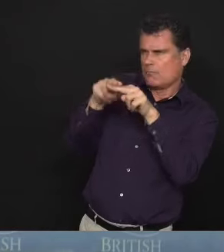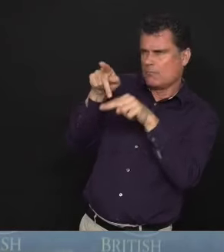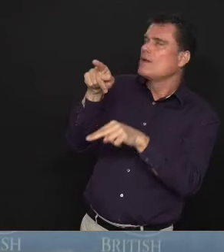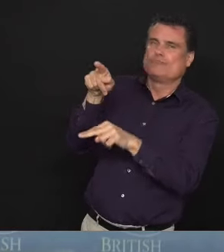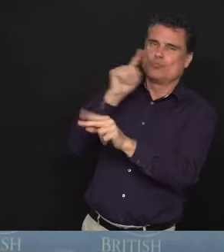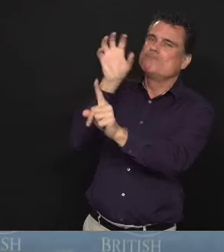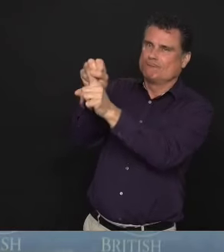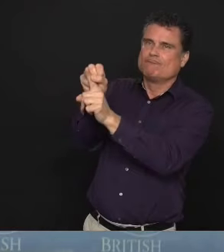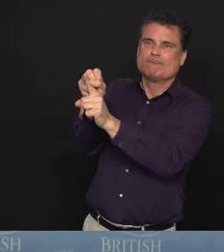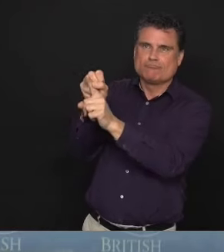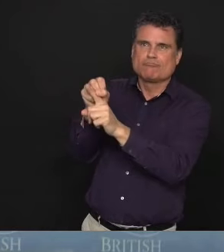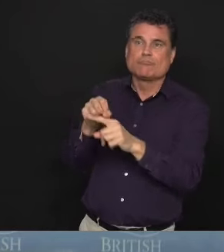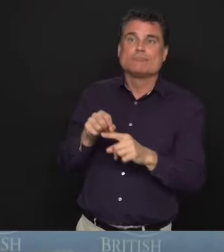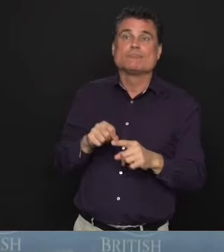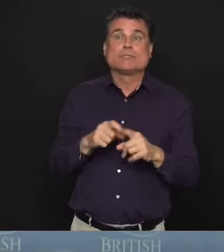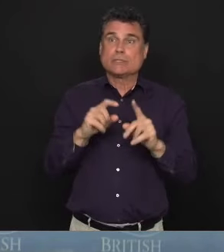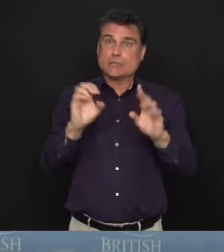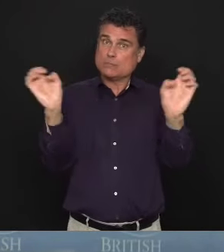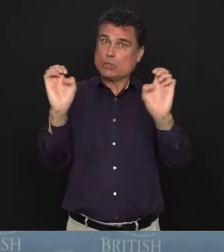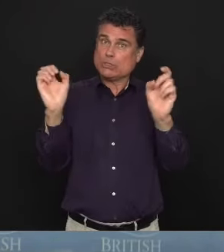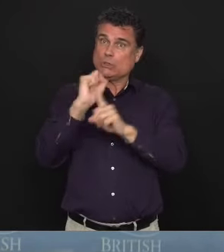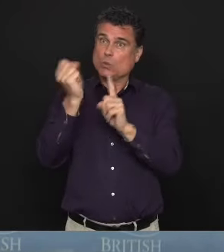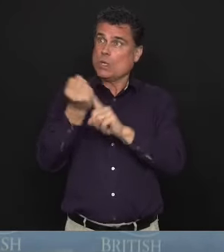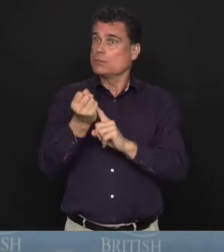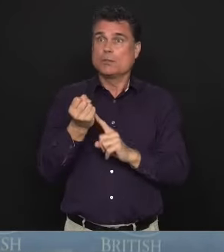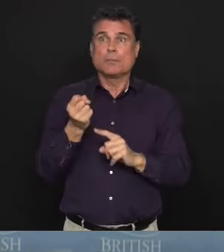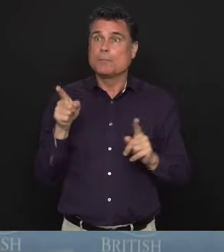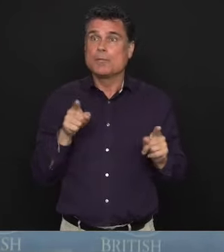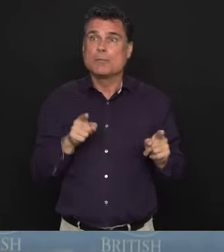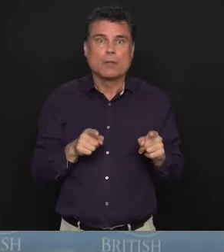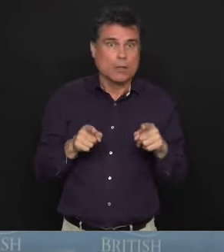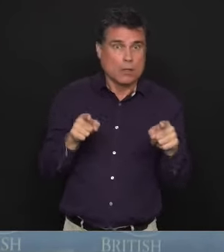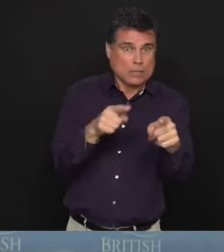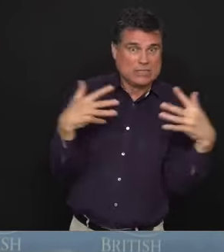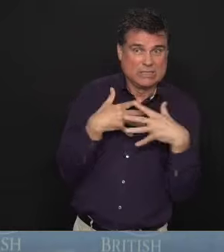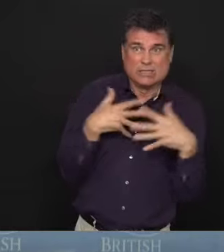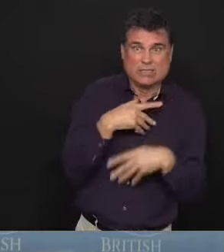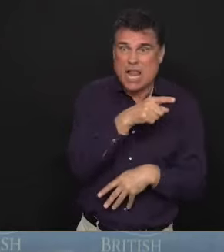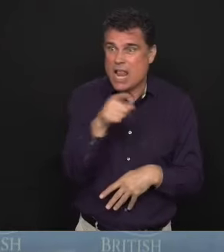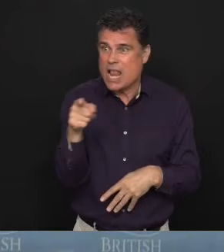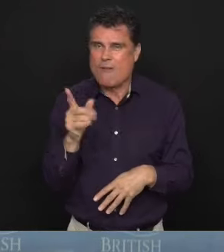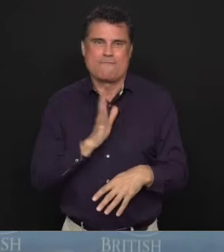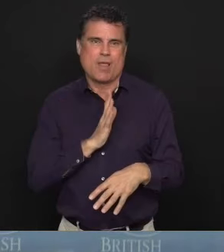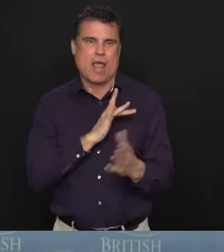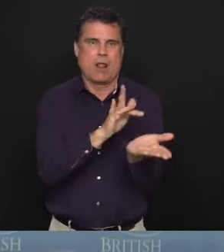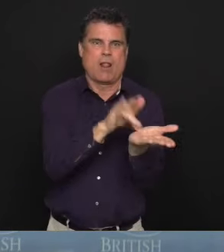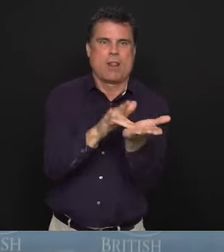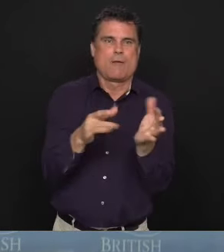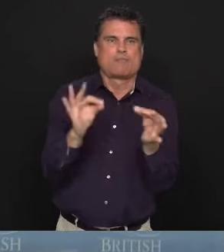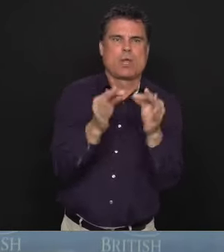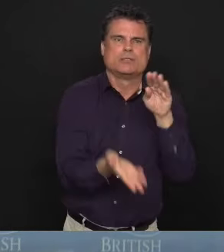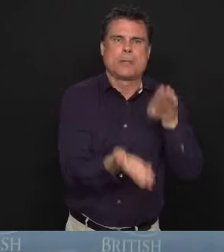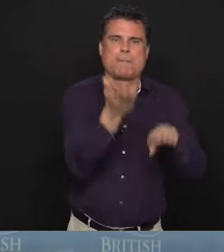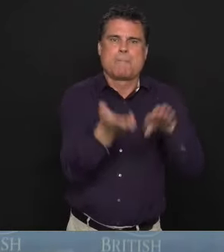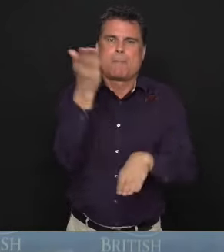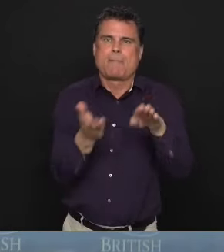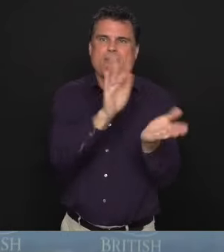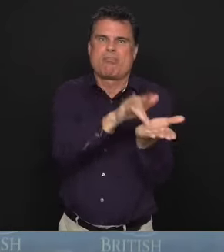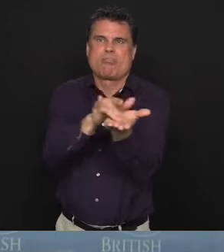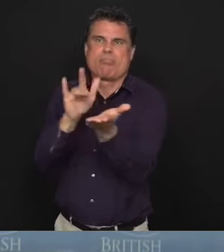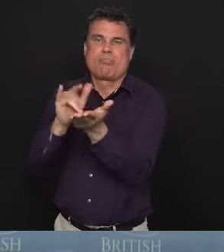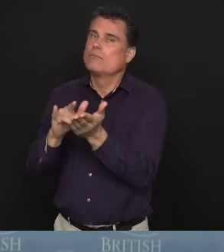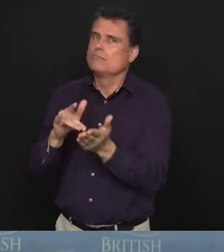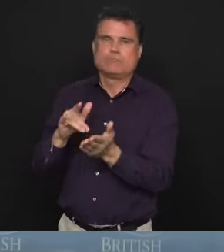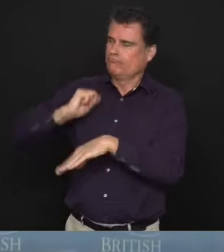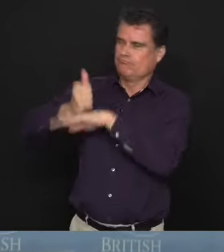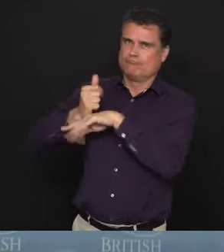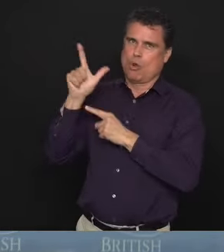on people's fears and the most vulnerable in our society. And that's what these measures are designed to. It doesn't matter whether it's organized crime